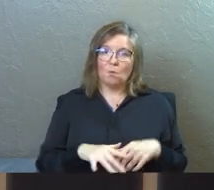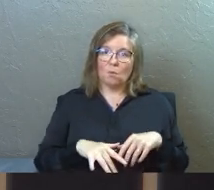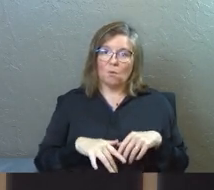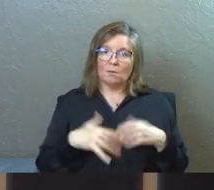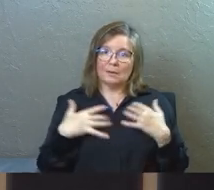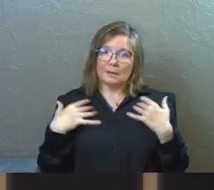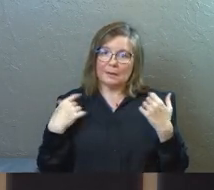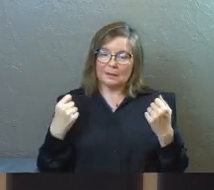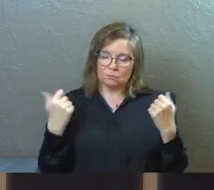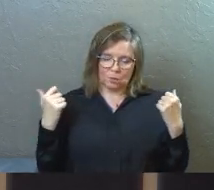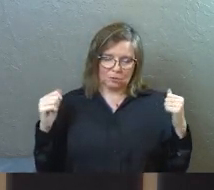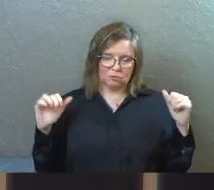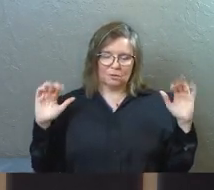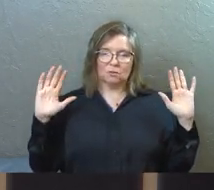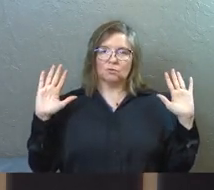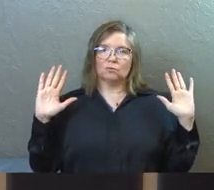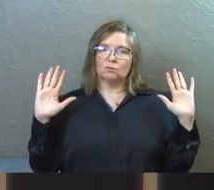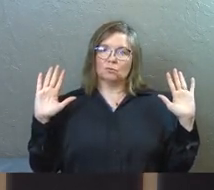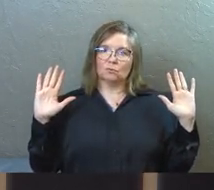So I surrender them.